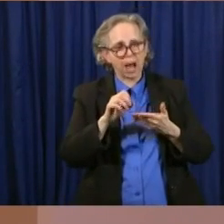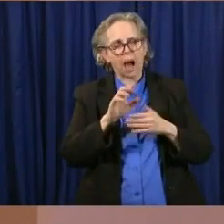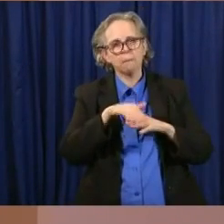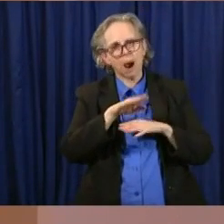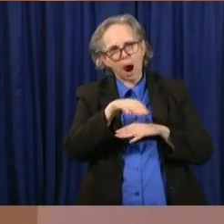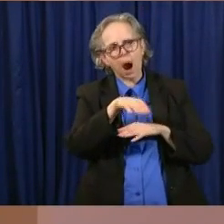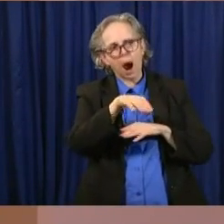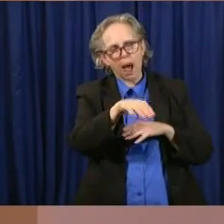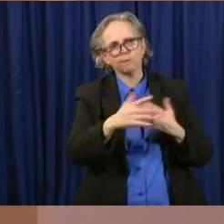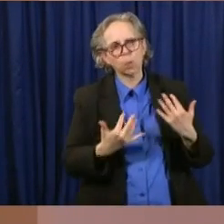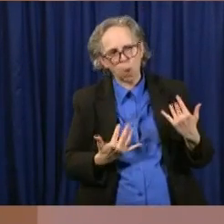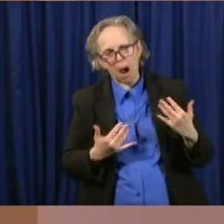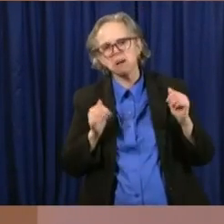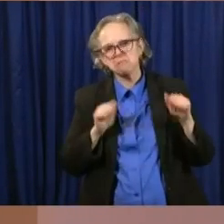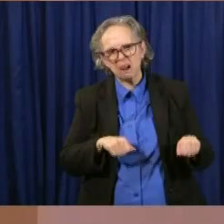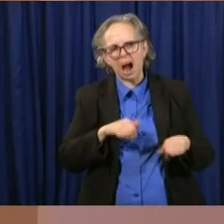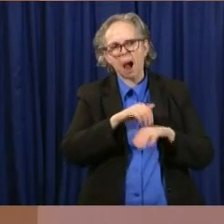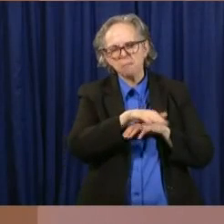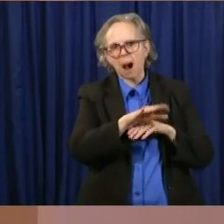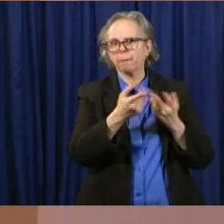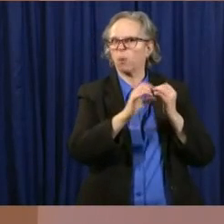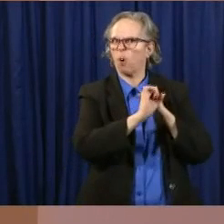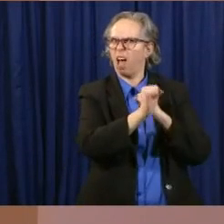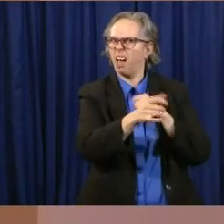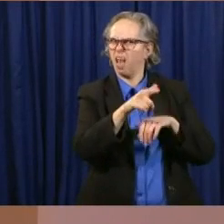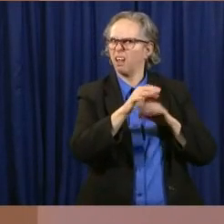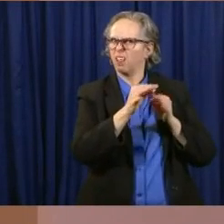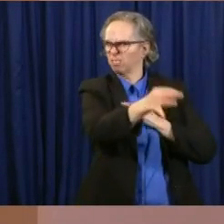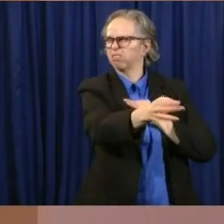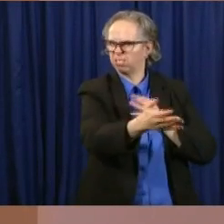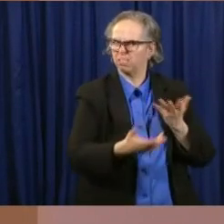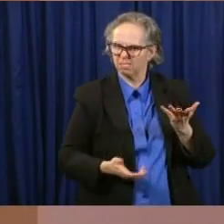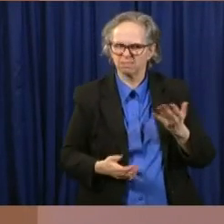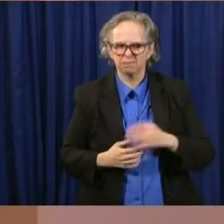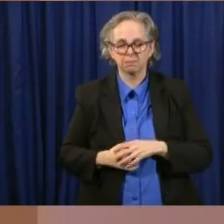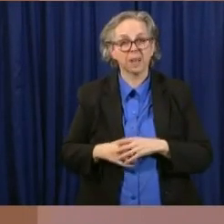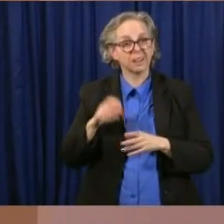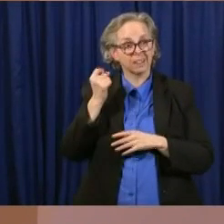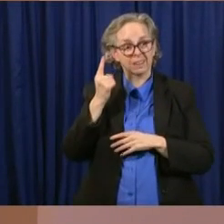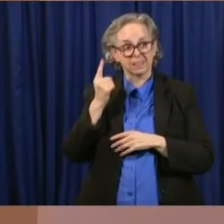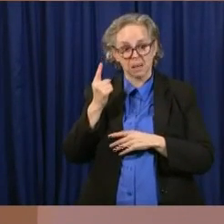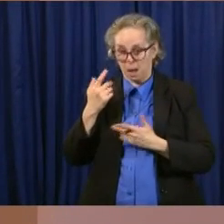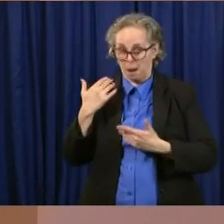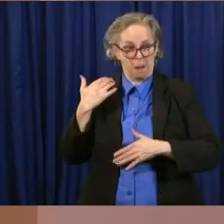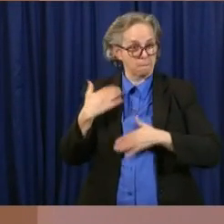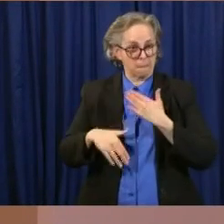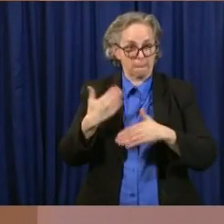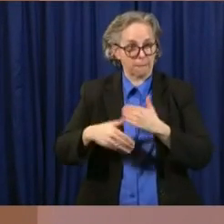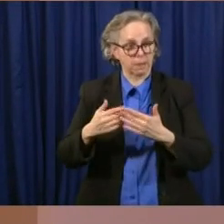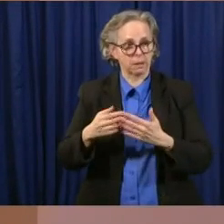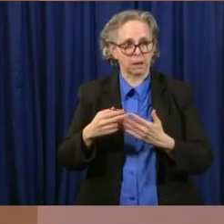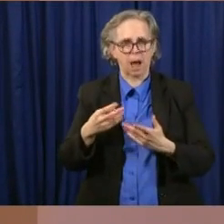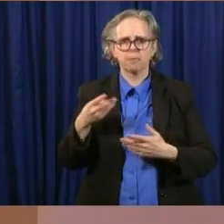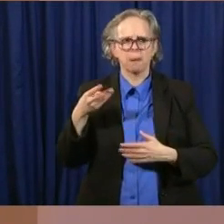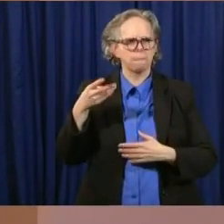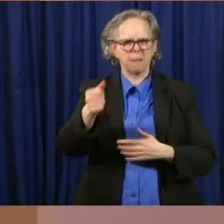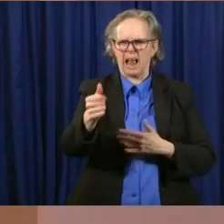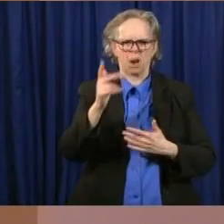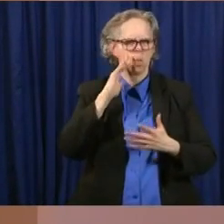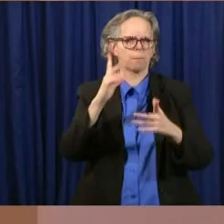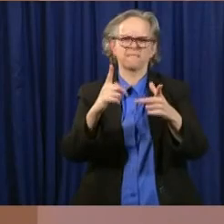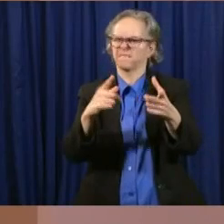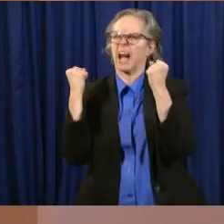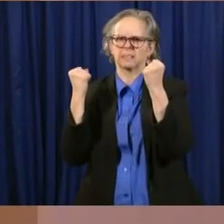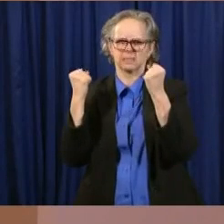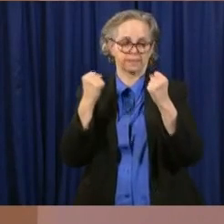once we can move through processing, the payment aspect of issuing the benefits will flow quickly.